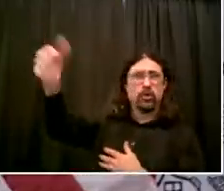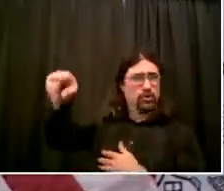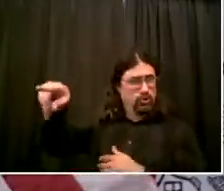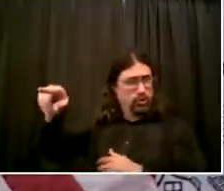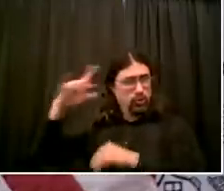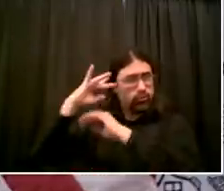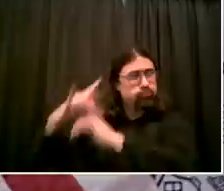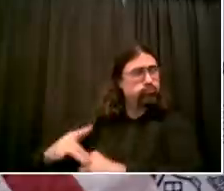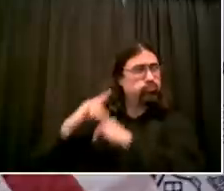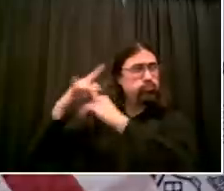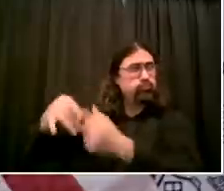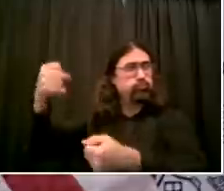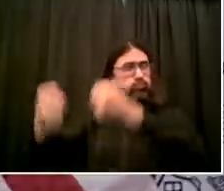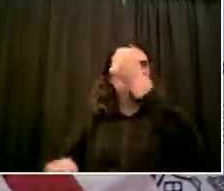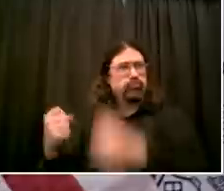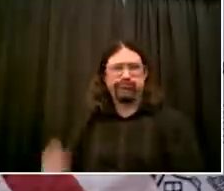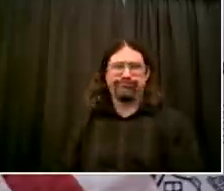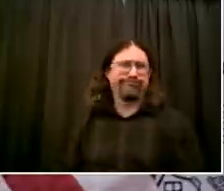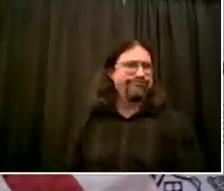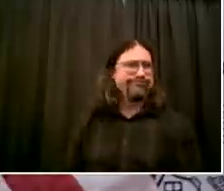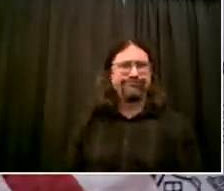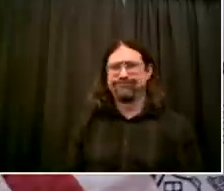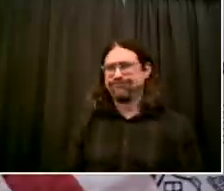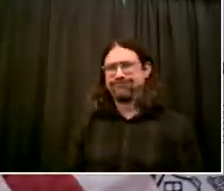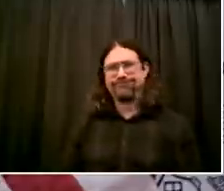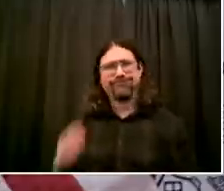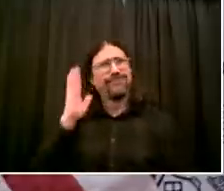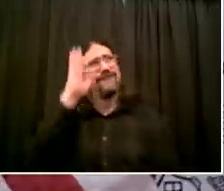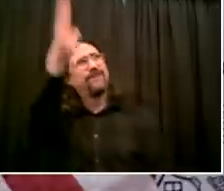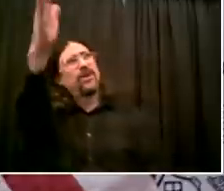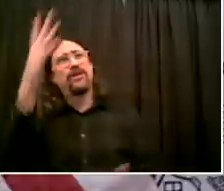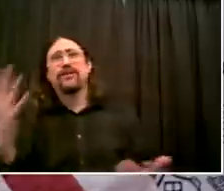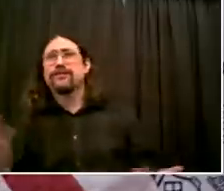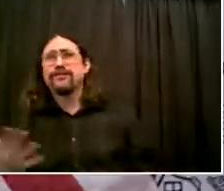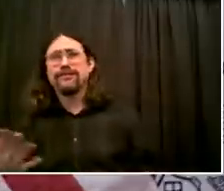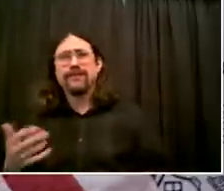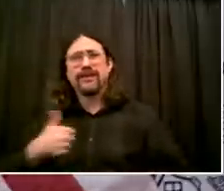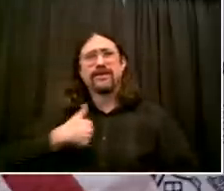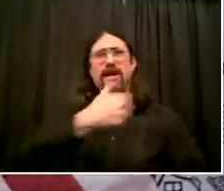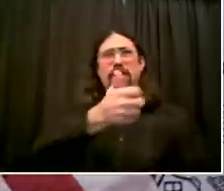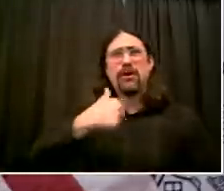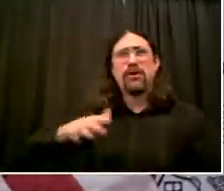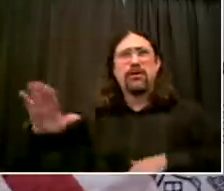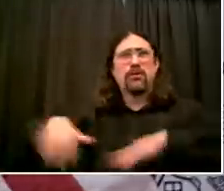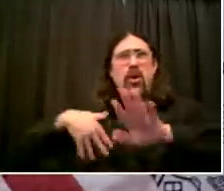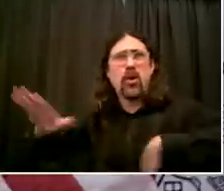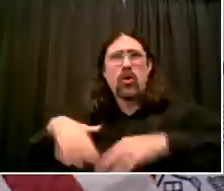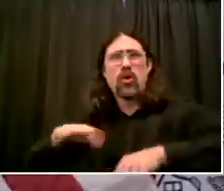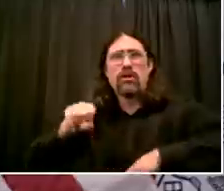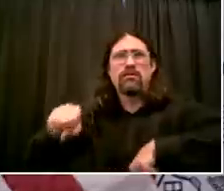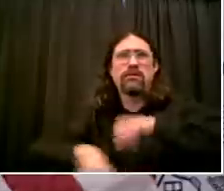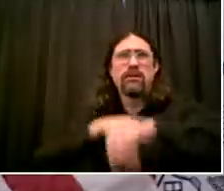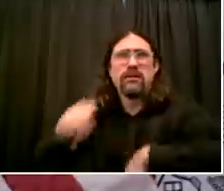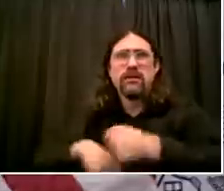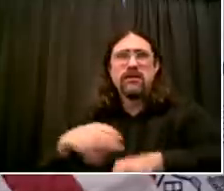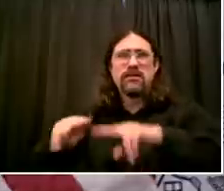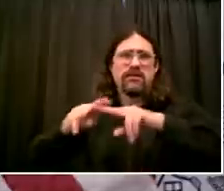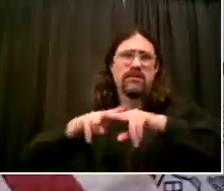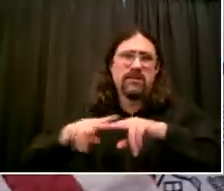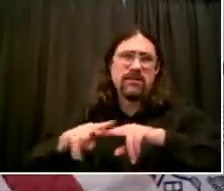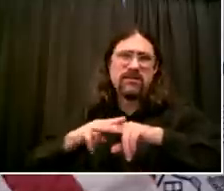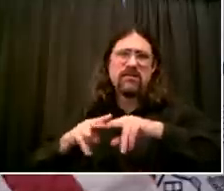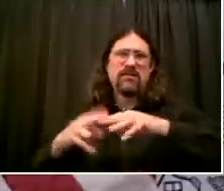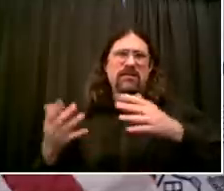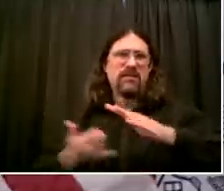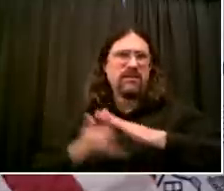move in the right direction. But I think it's important to also see this as an immediate urgent action that we're going to take through Labor Day to help these